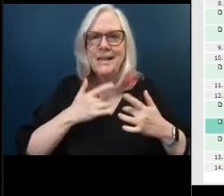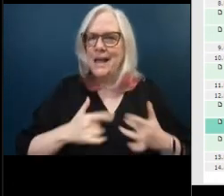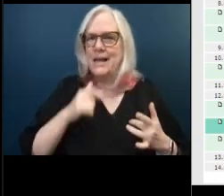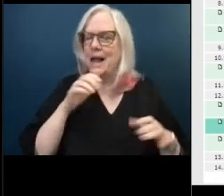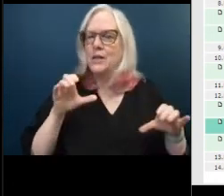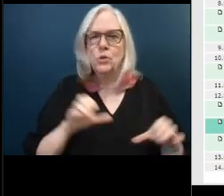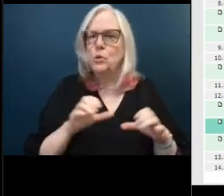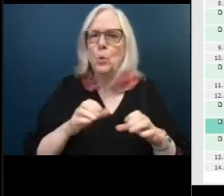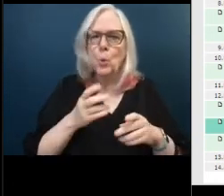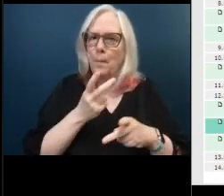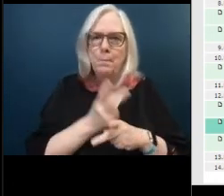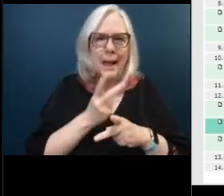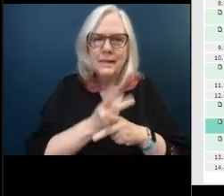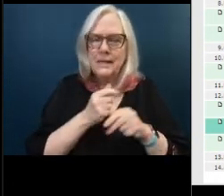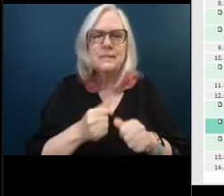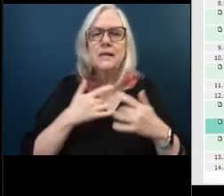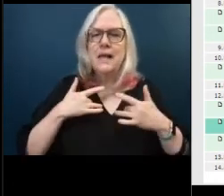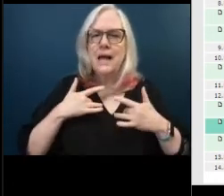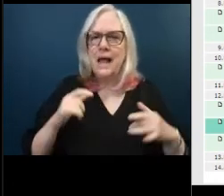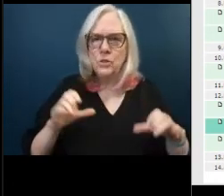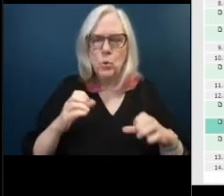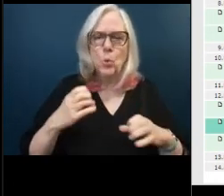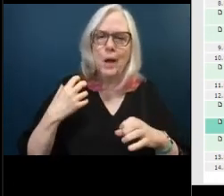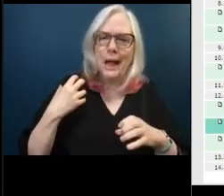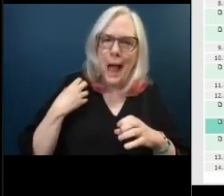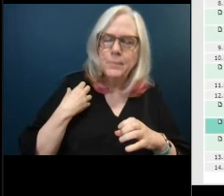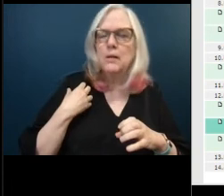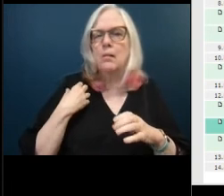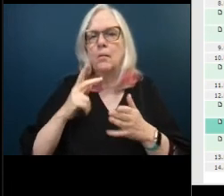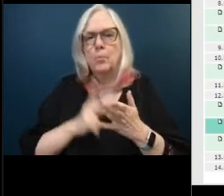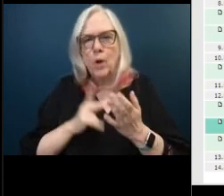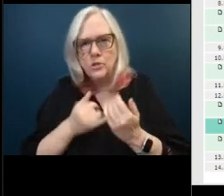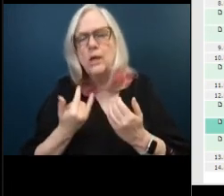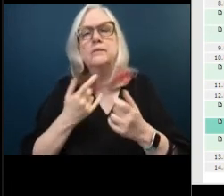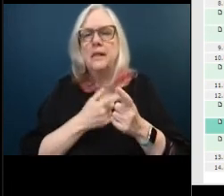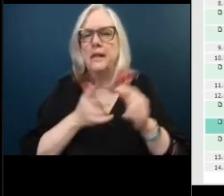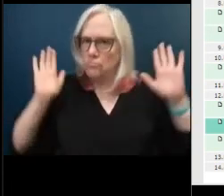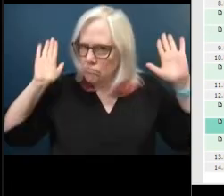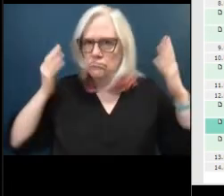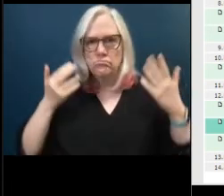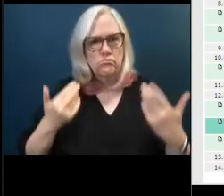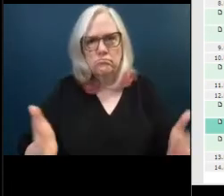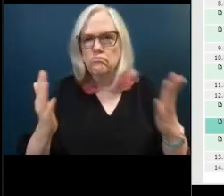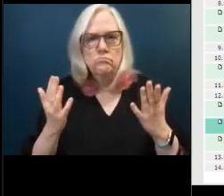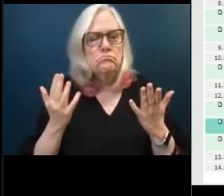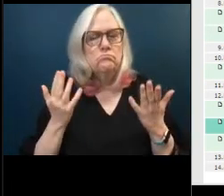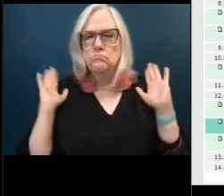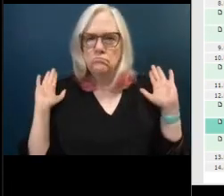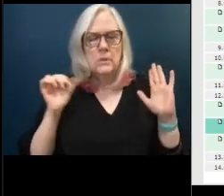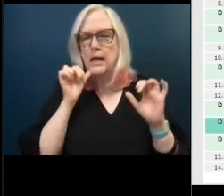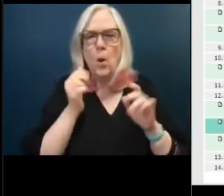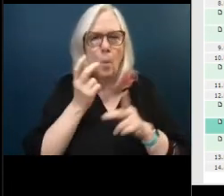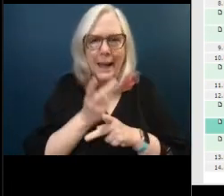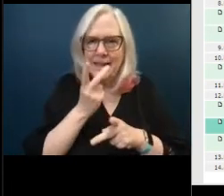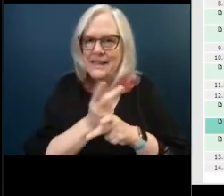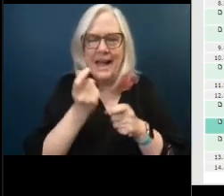issues they usually do capital and others that's that's my understanding so the mayor brought